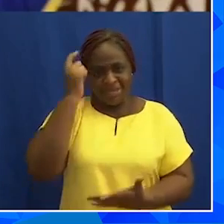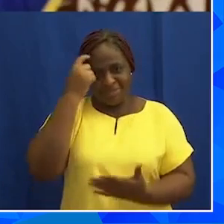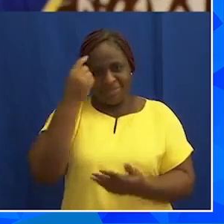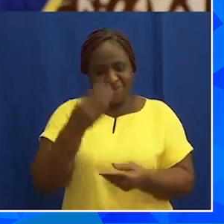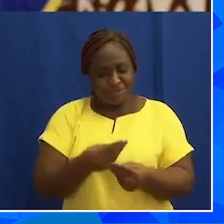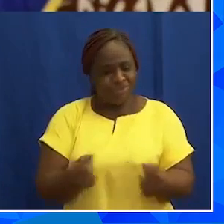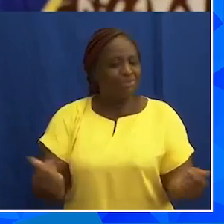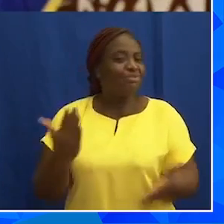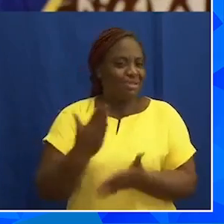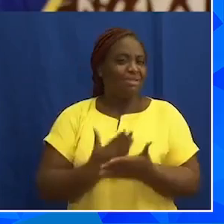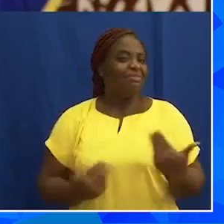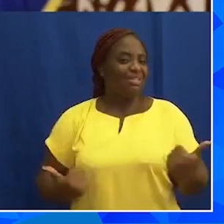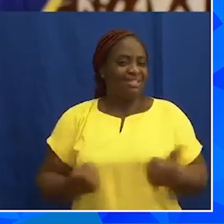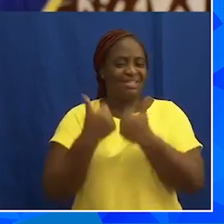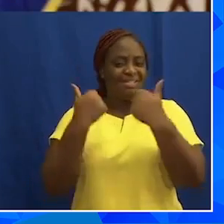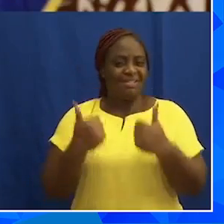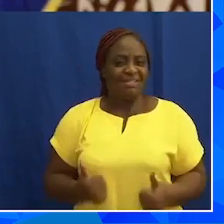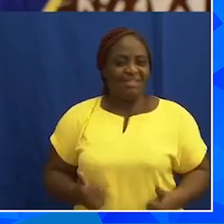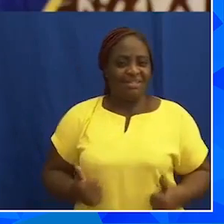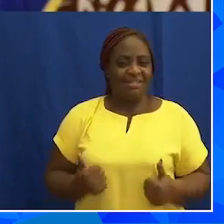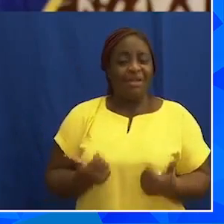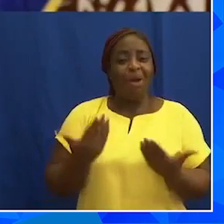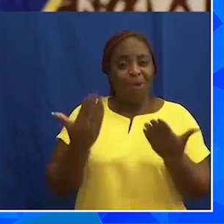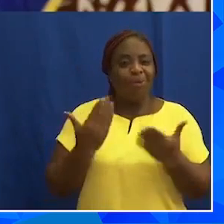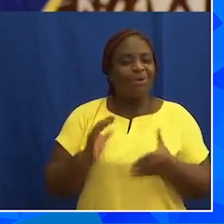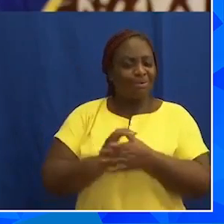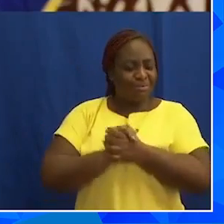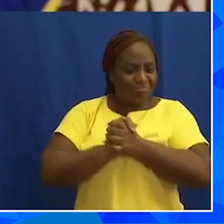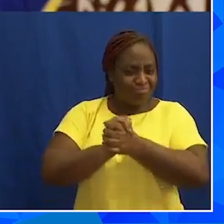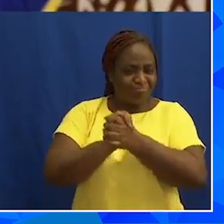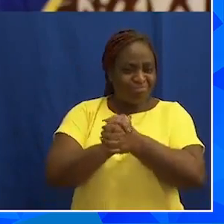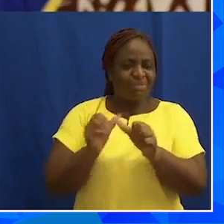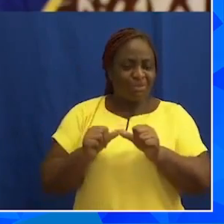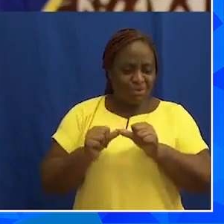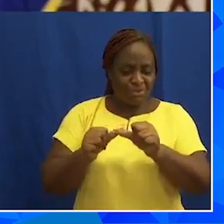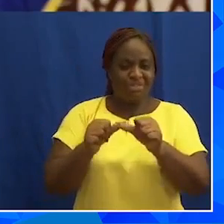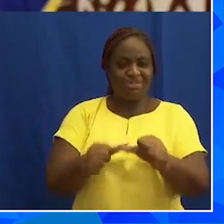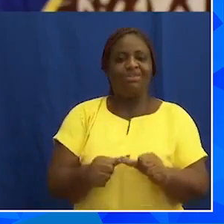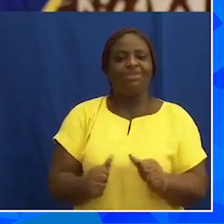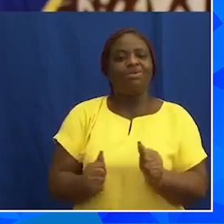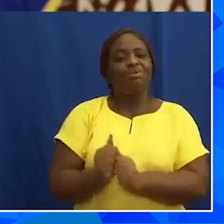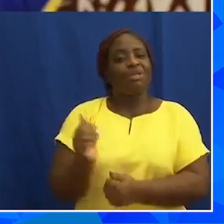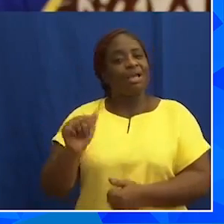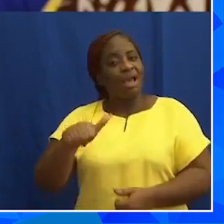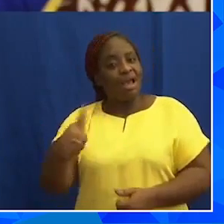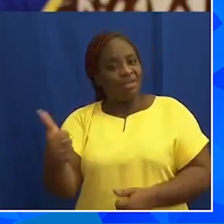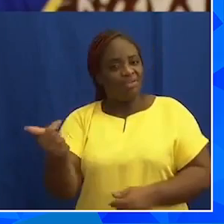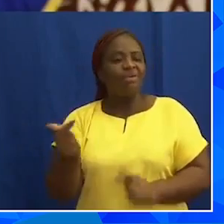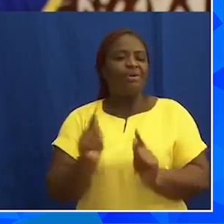these challenges, and I intend to continue these engagements with other groups.